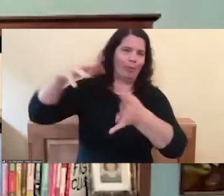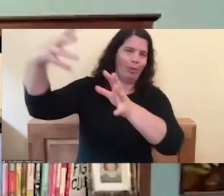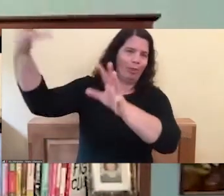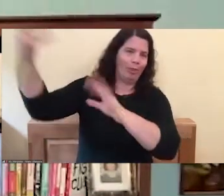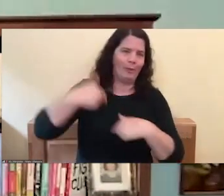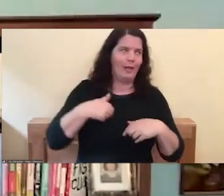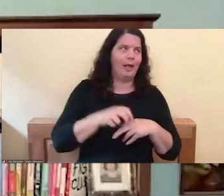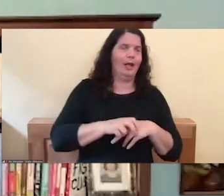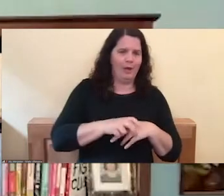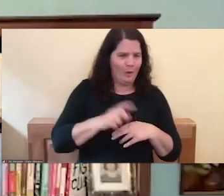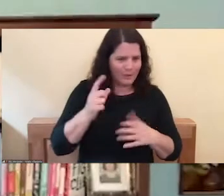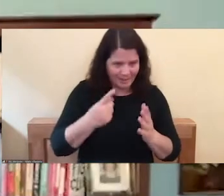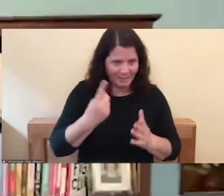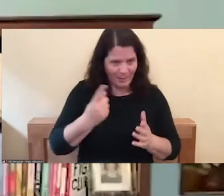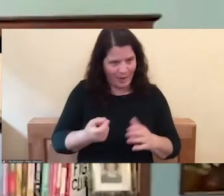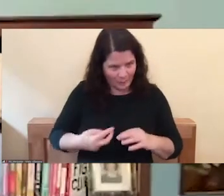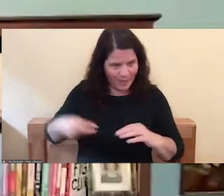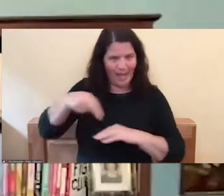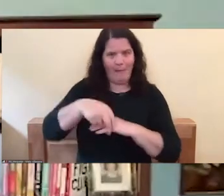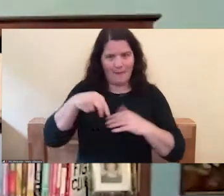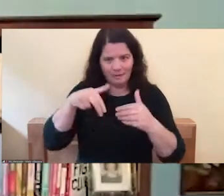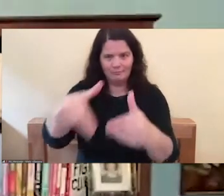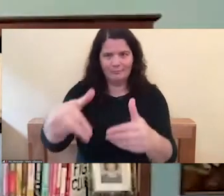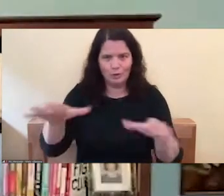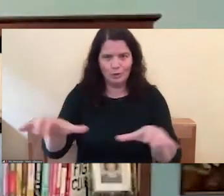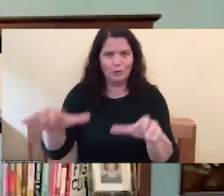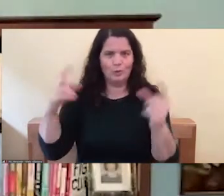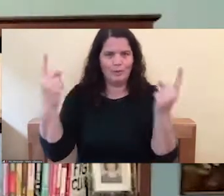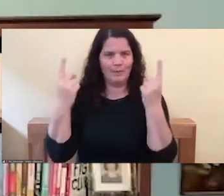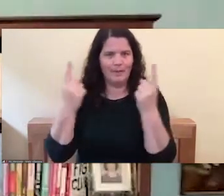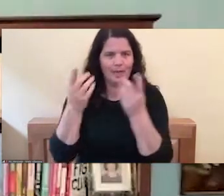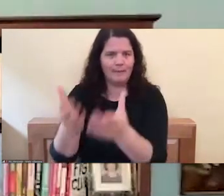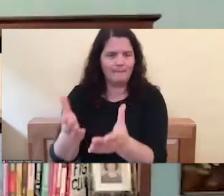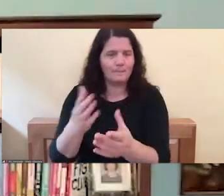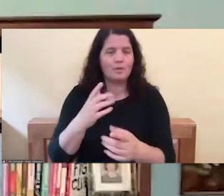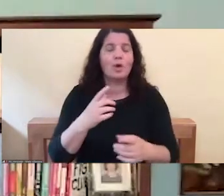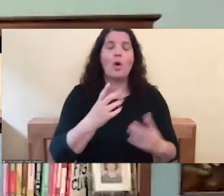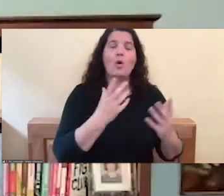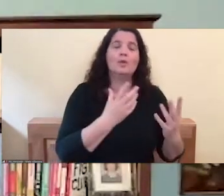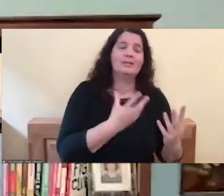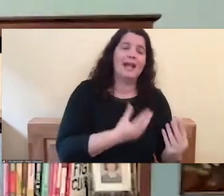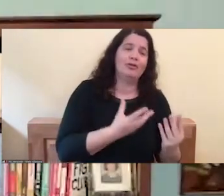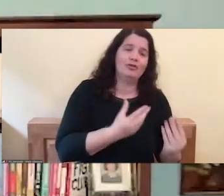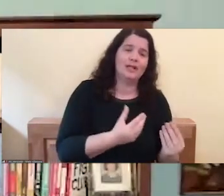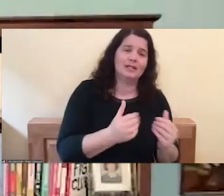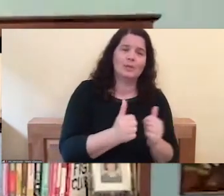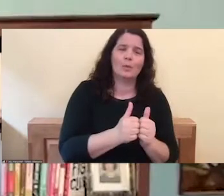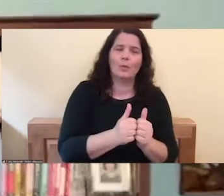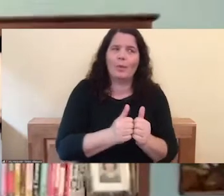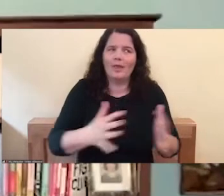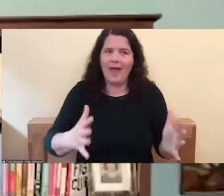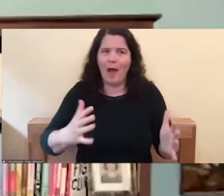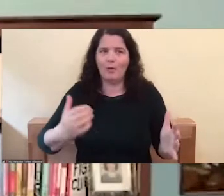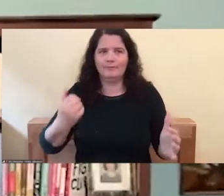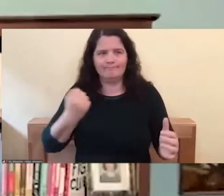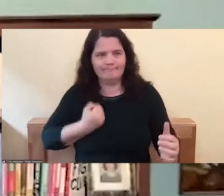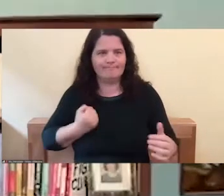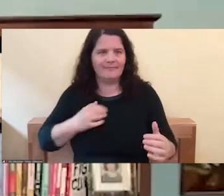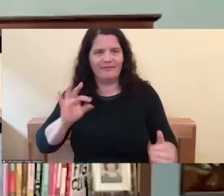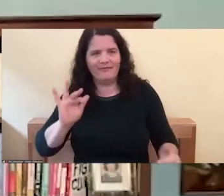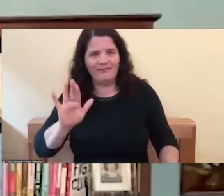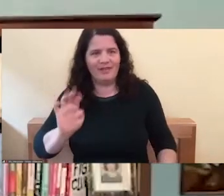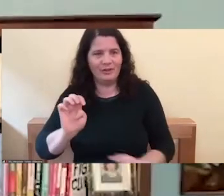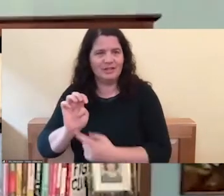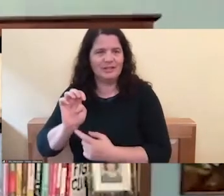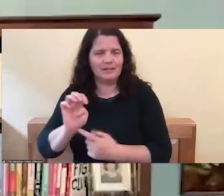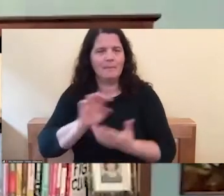right? Sometimes we need to do something. So tenderness without enough fierceness can be complacency. But on the other